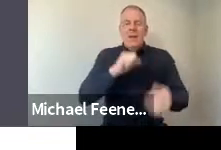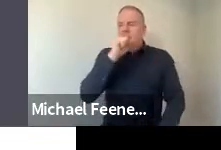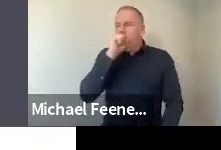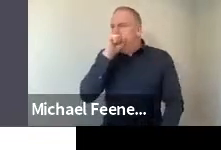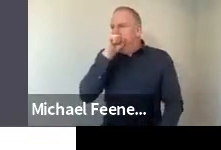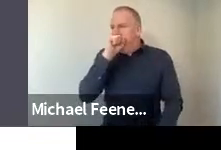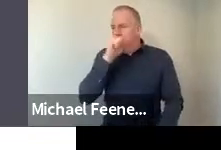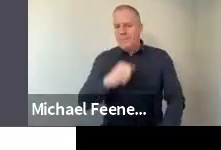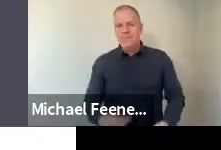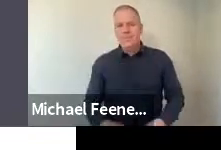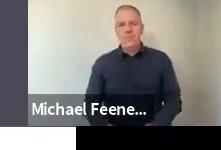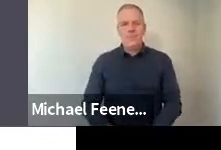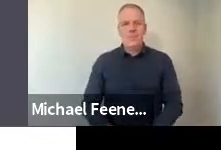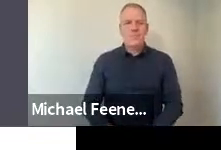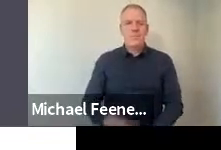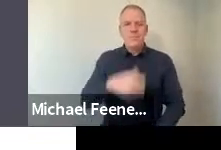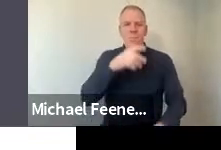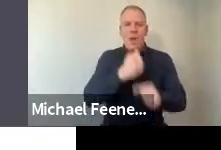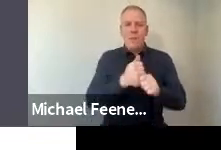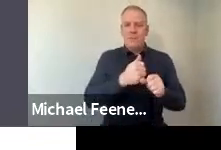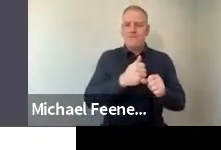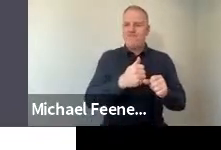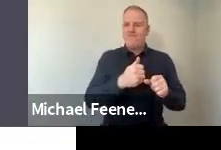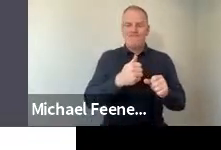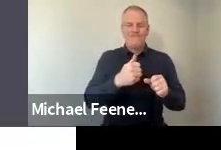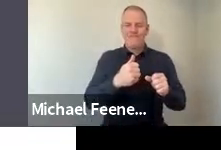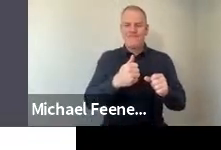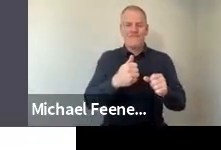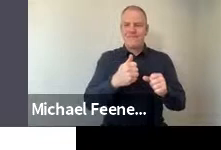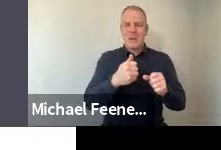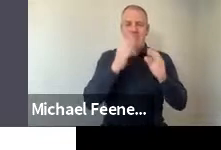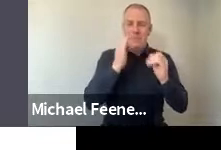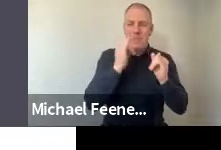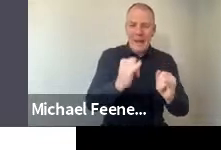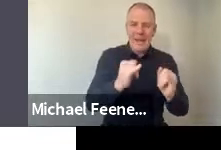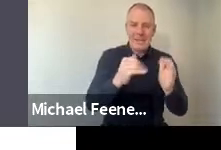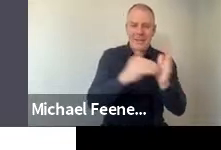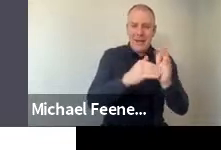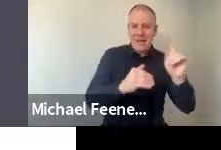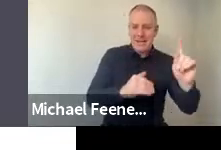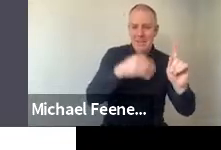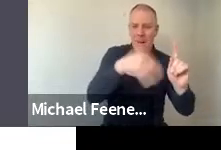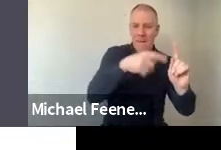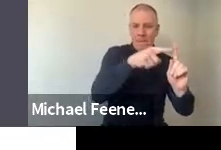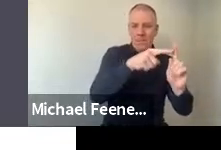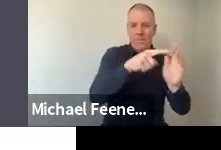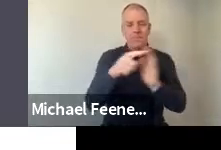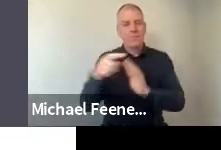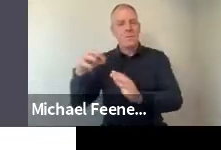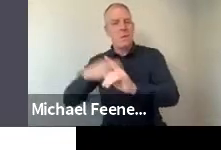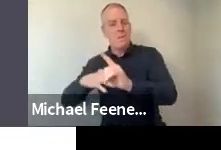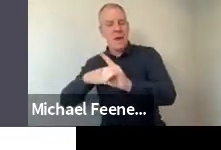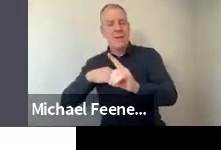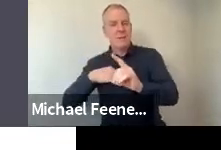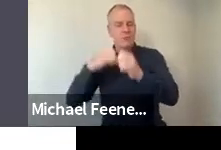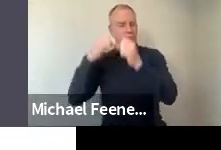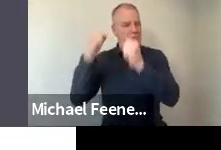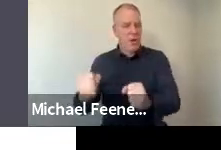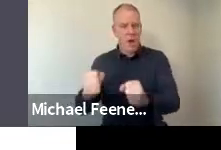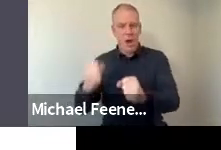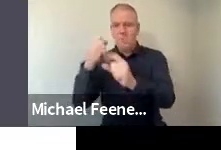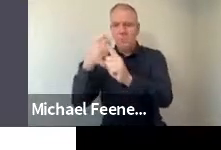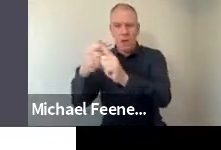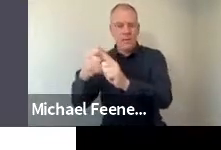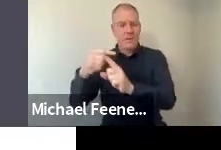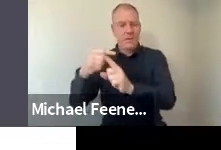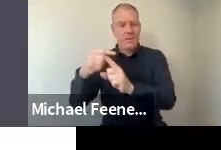On the range between harmful and beneficial, again, very strongly skewed in the positive direction towards